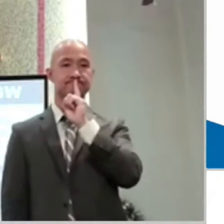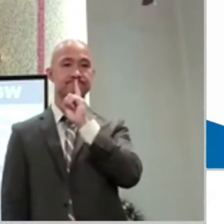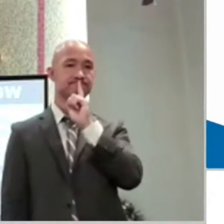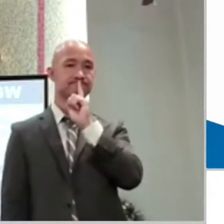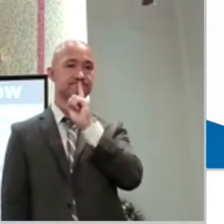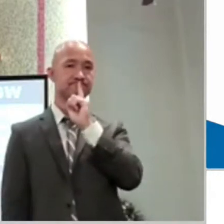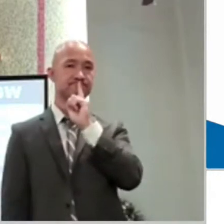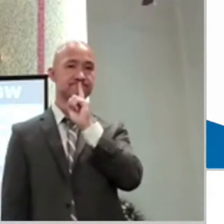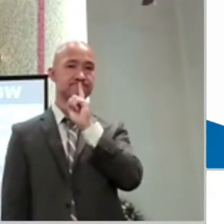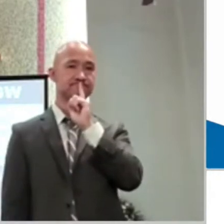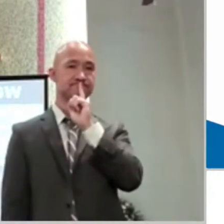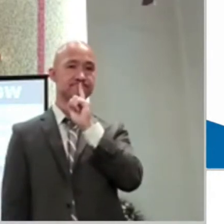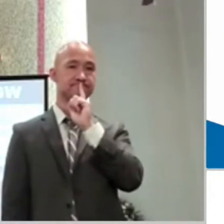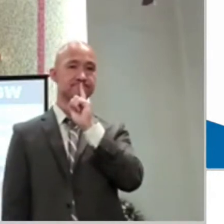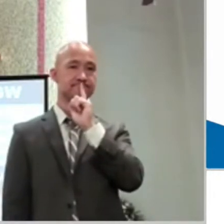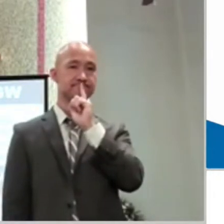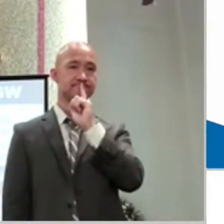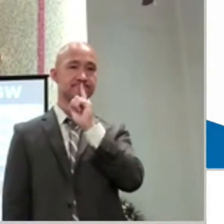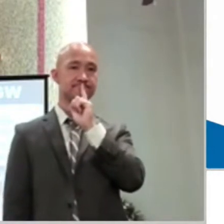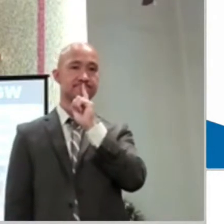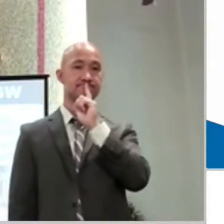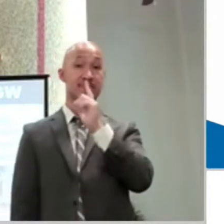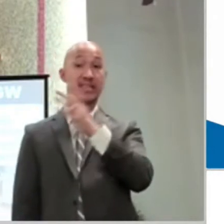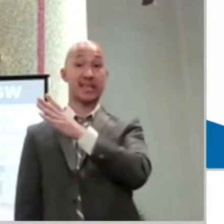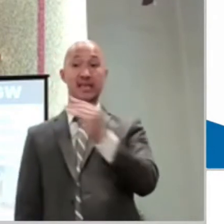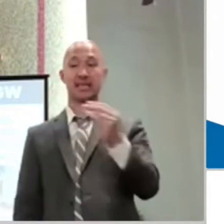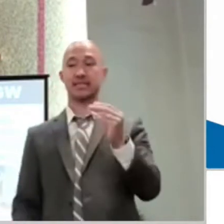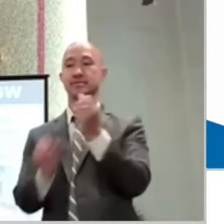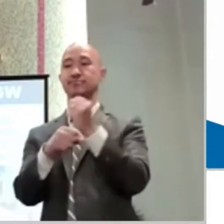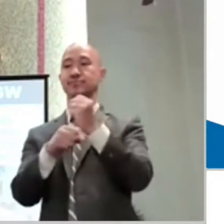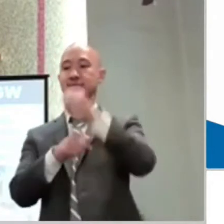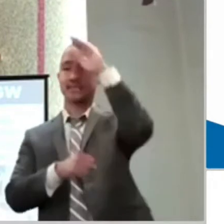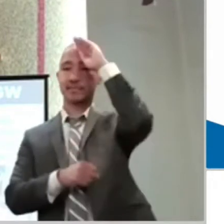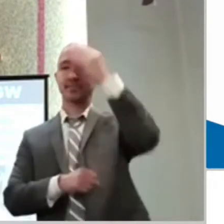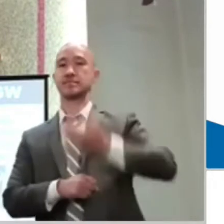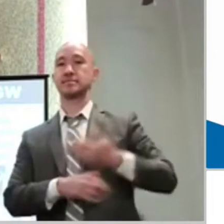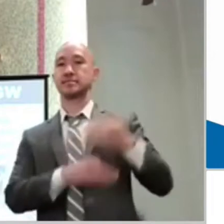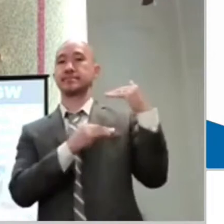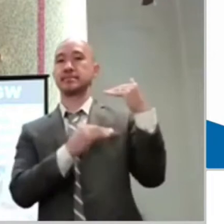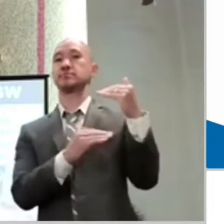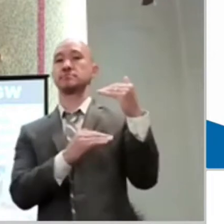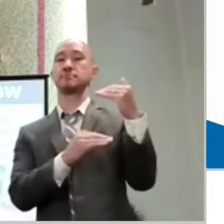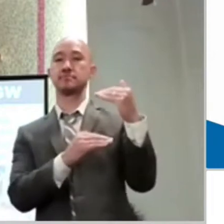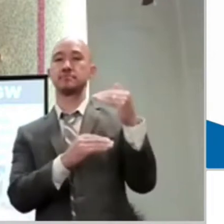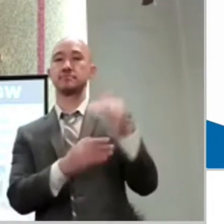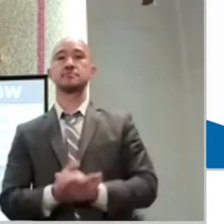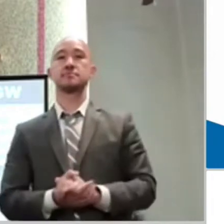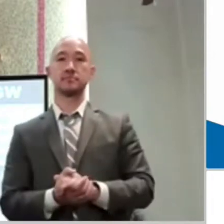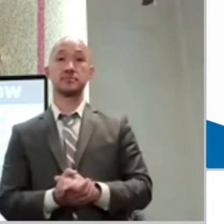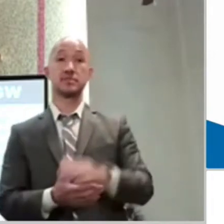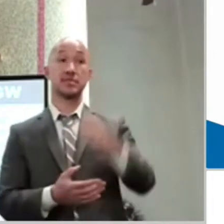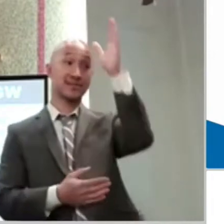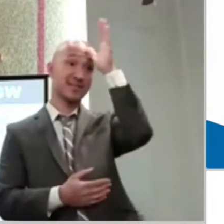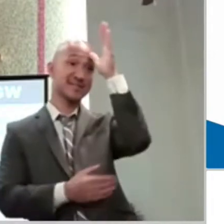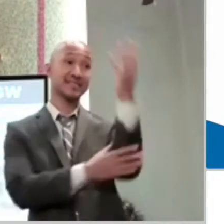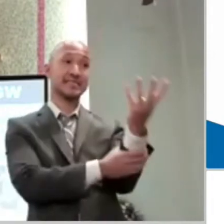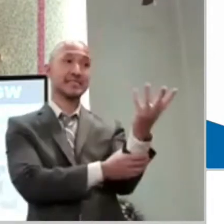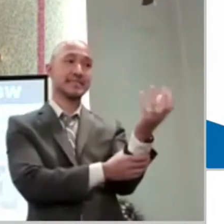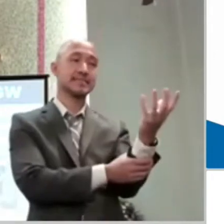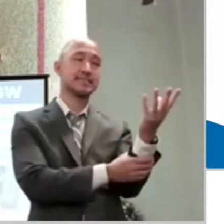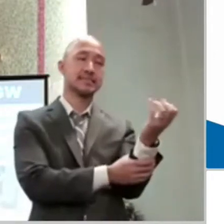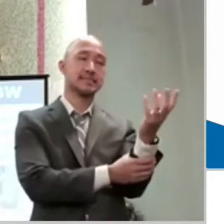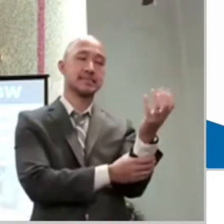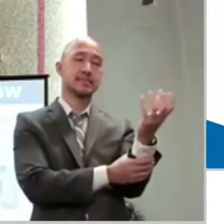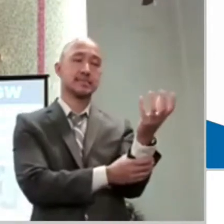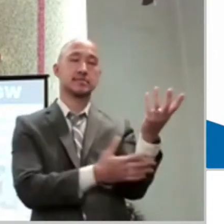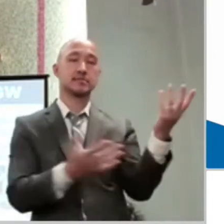itself in other physical disabilities that this son was exhibiting. So the father is desperate or has